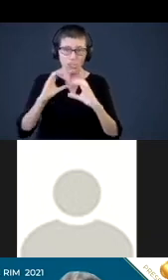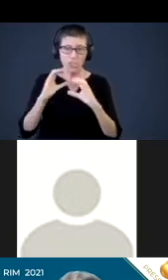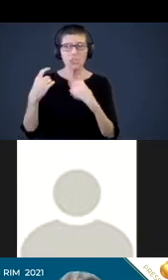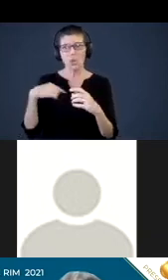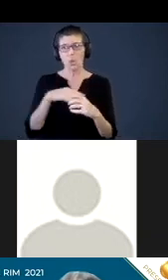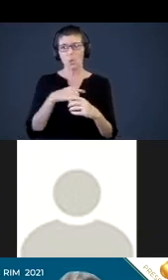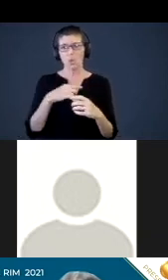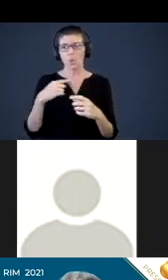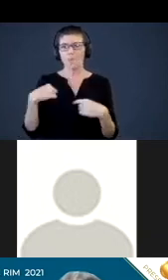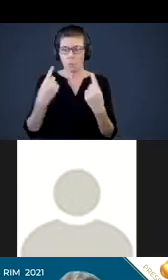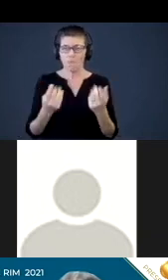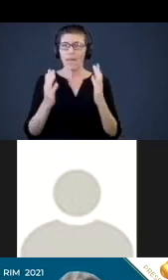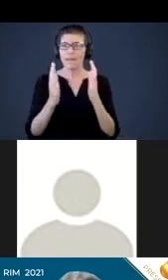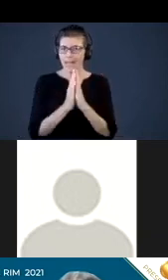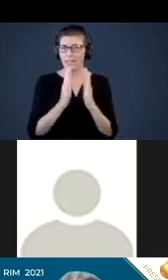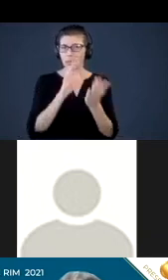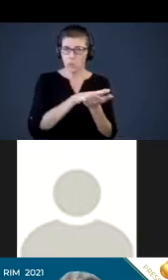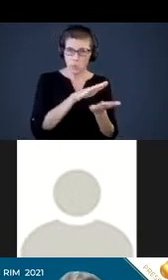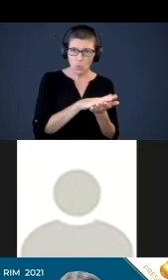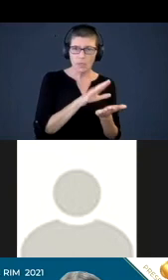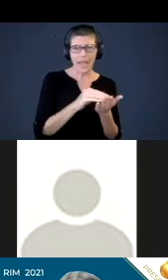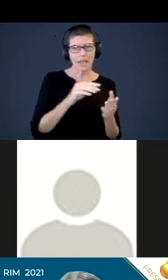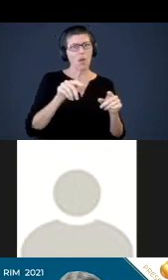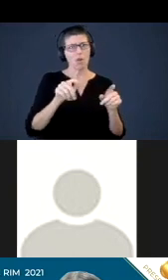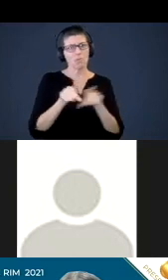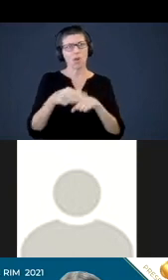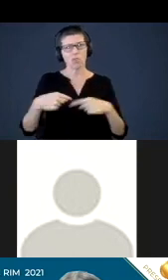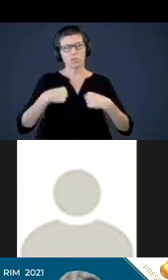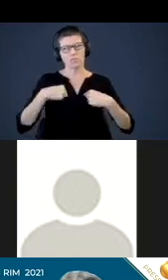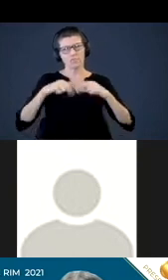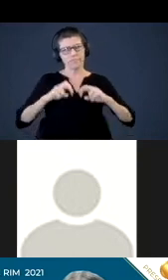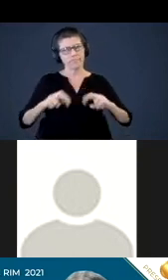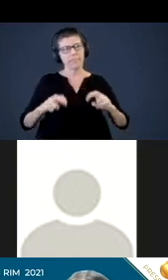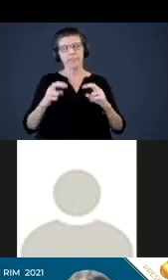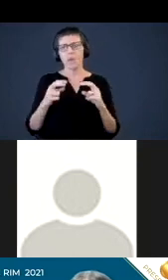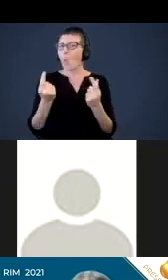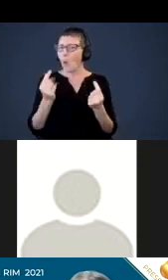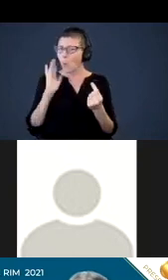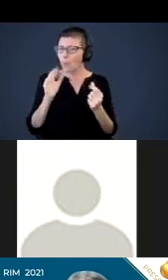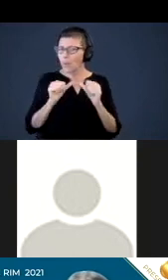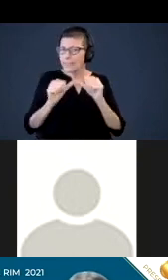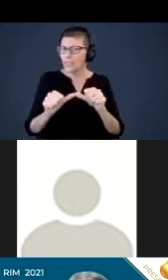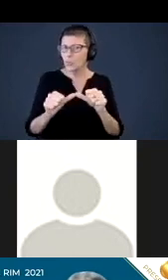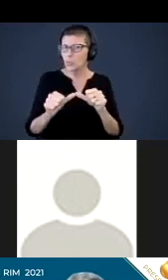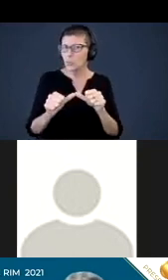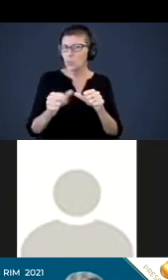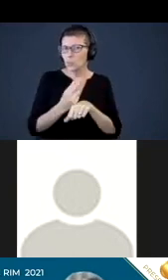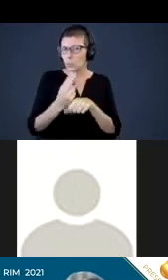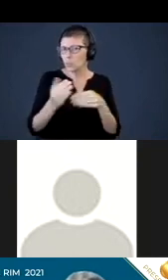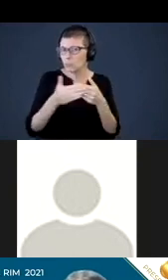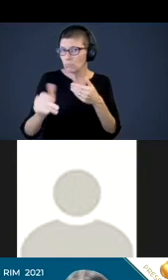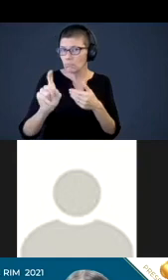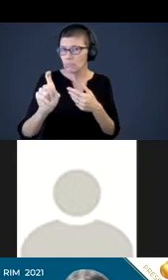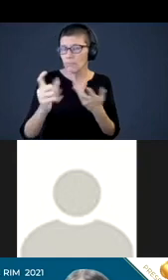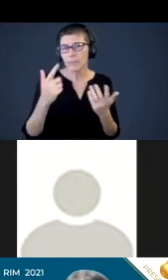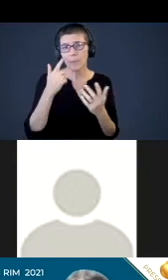we've been asking schools and also reflecting ourselves, what are we going to continue to do, because it's been